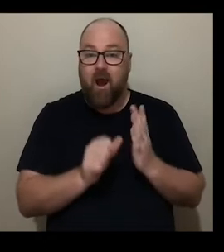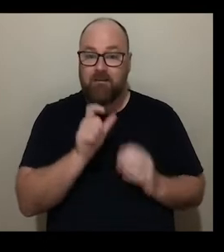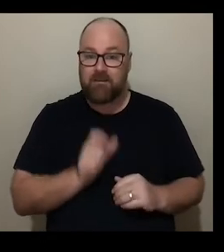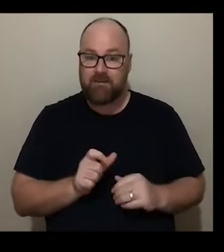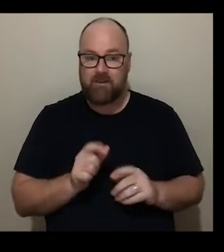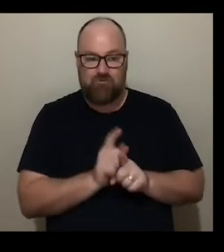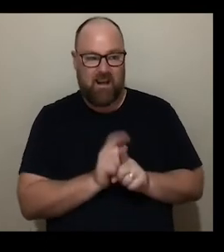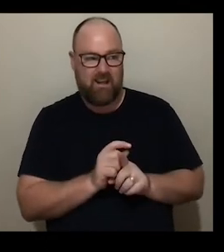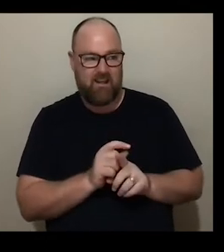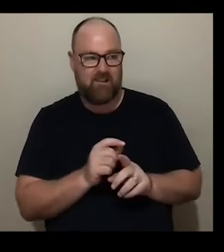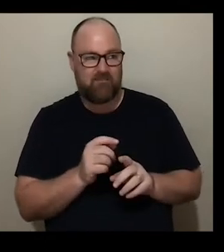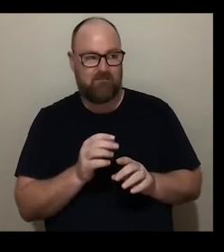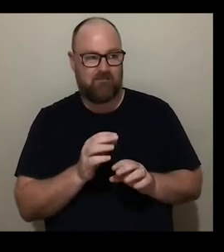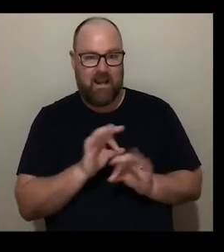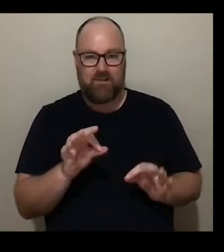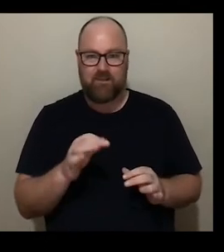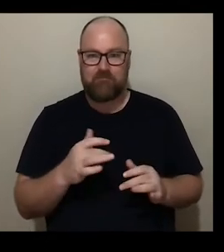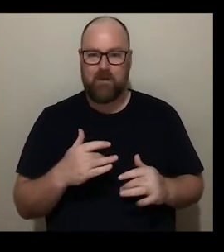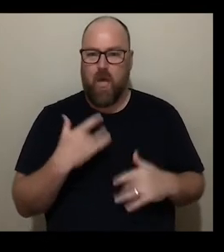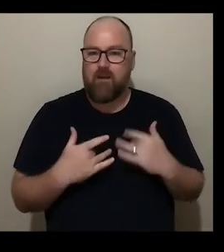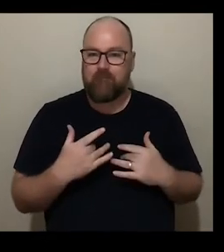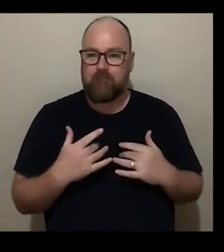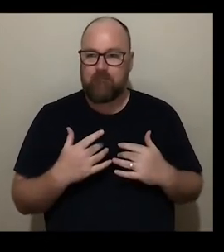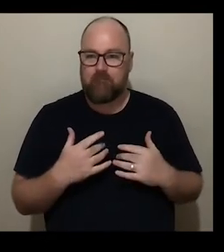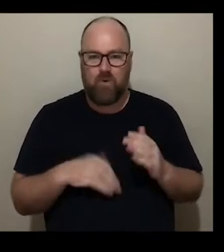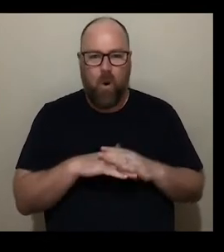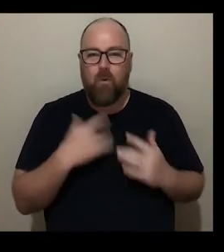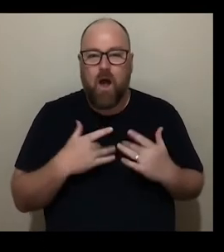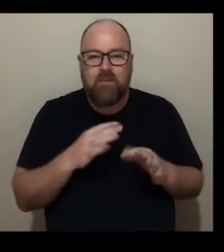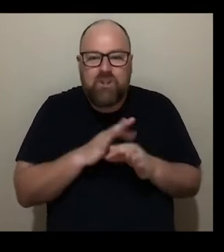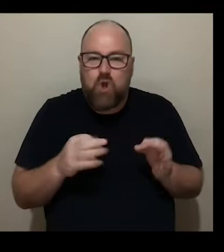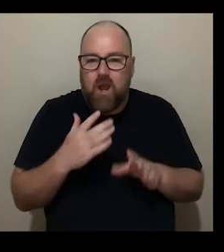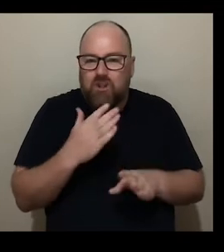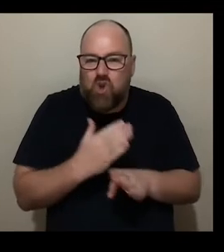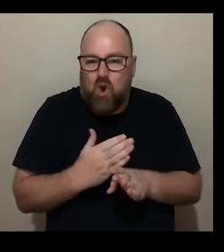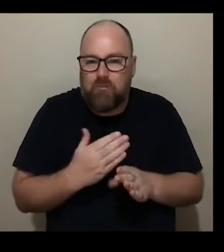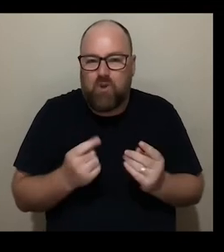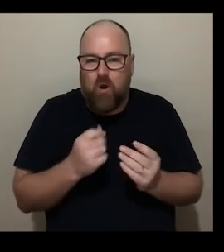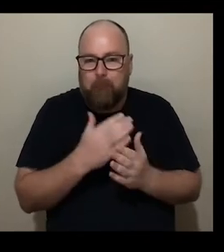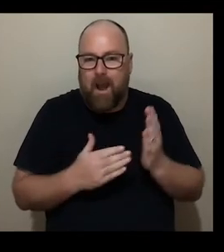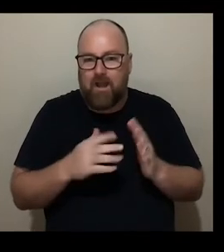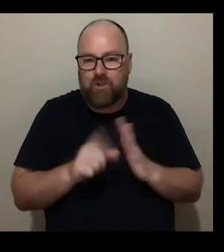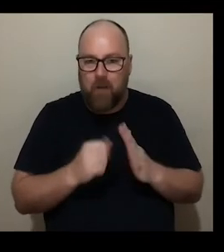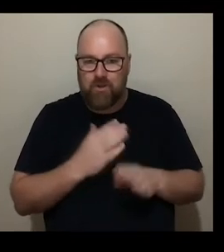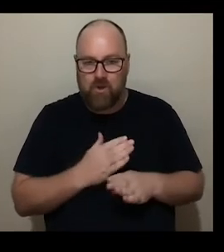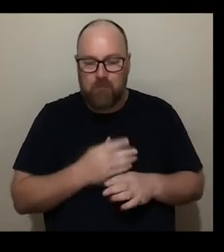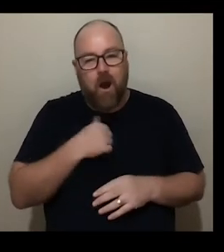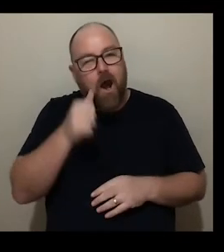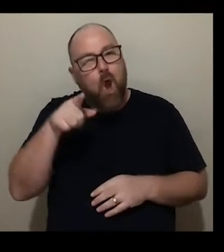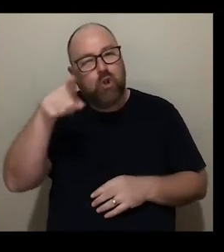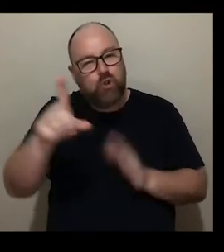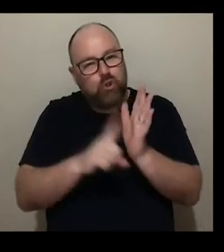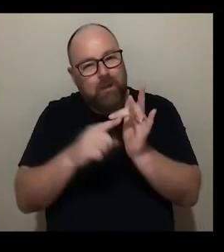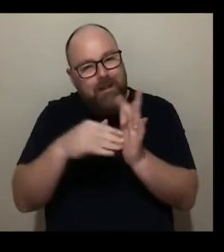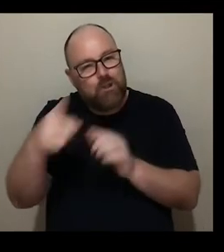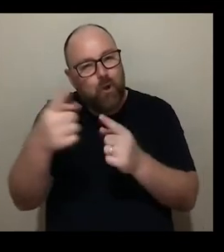rather than a part-time job for most people I mean I know you're a musician and you also